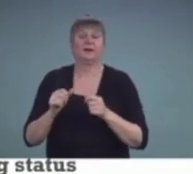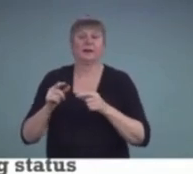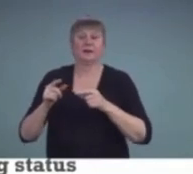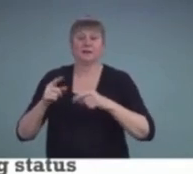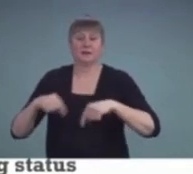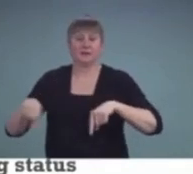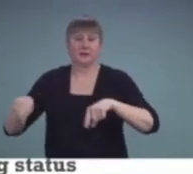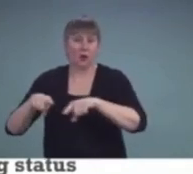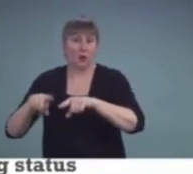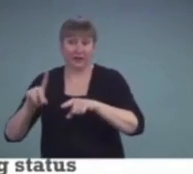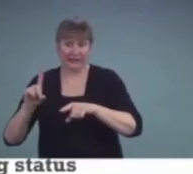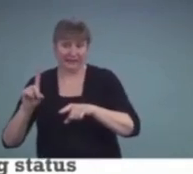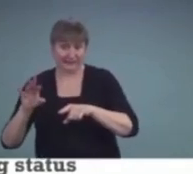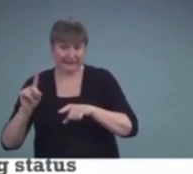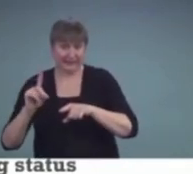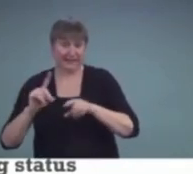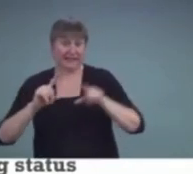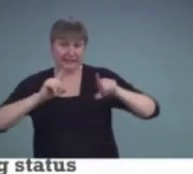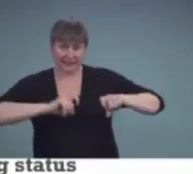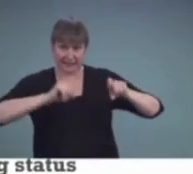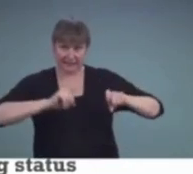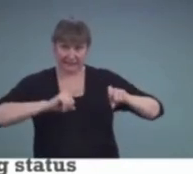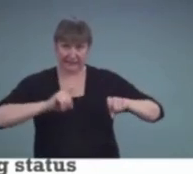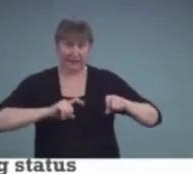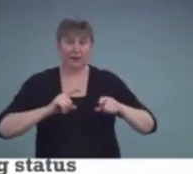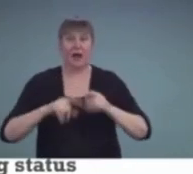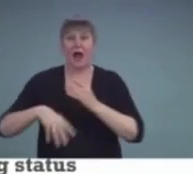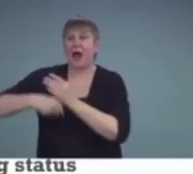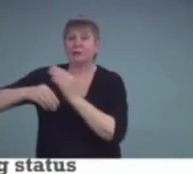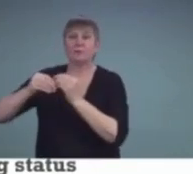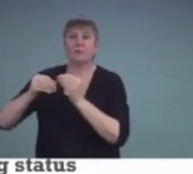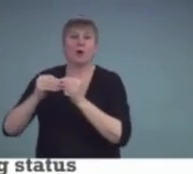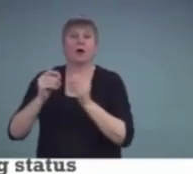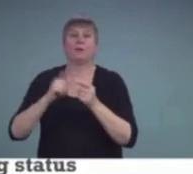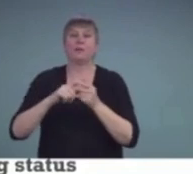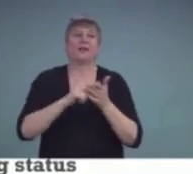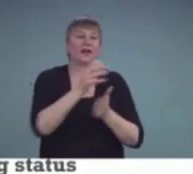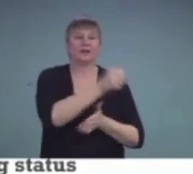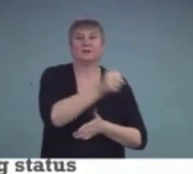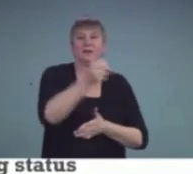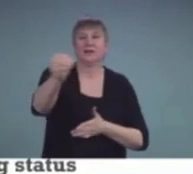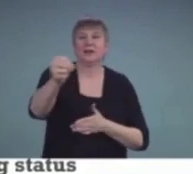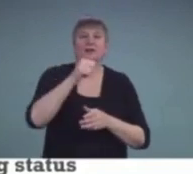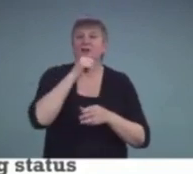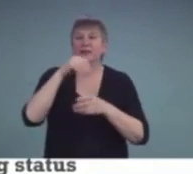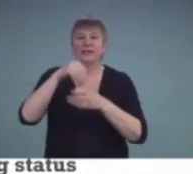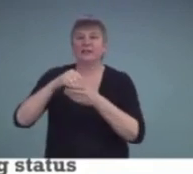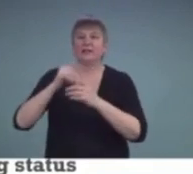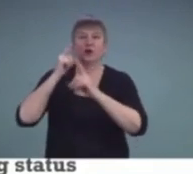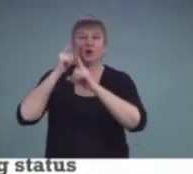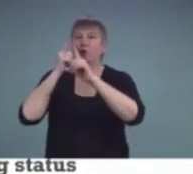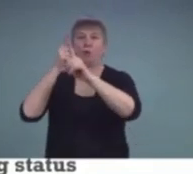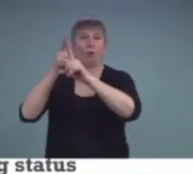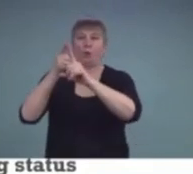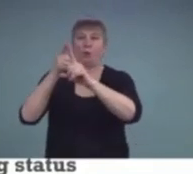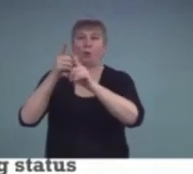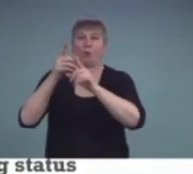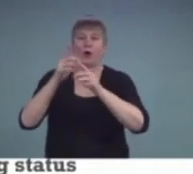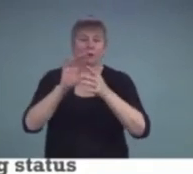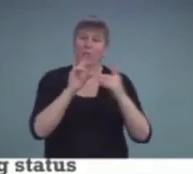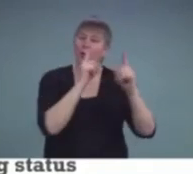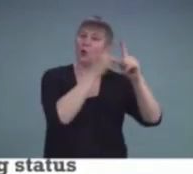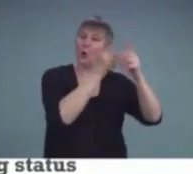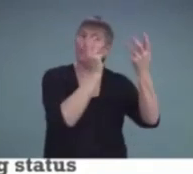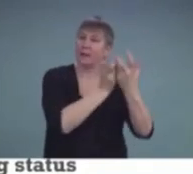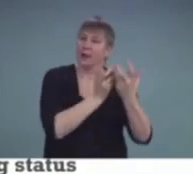additional testing, but went ahead and staffed him out of special education because the goals on the IEP had been met and they declared that he was now